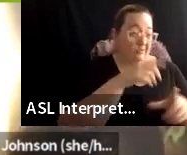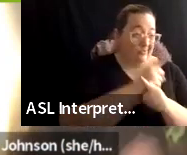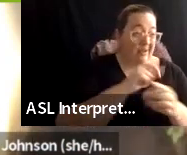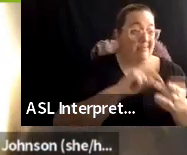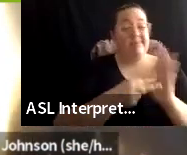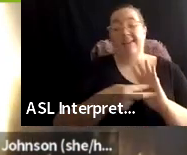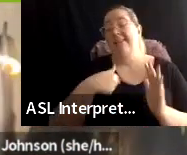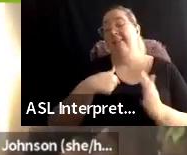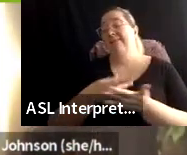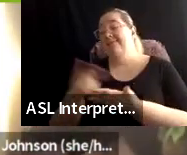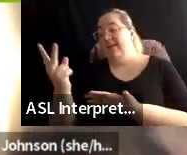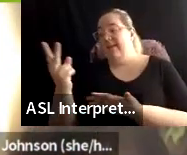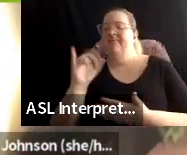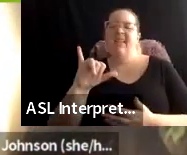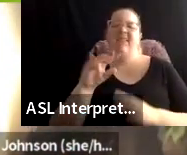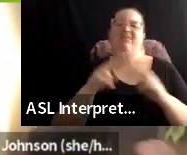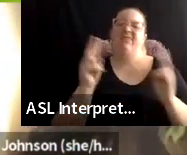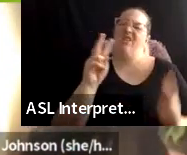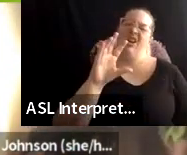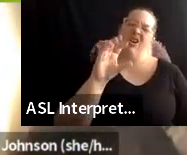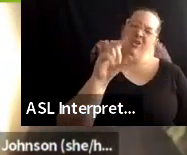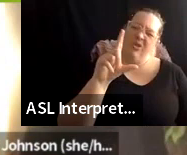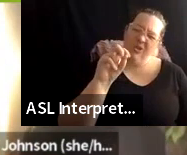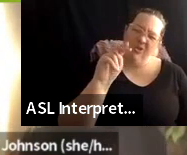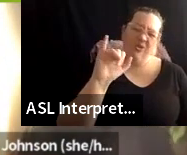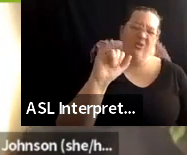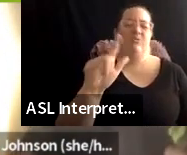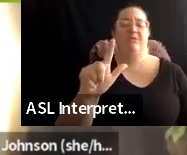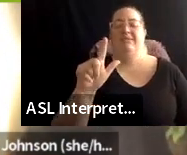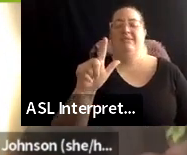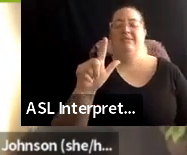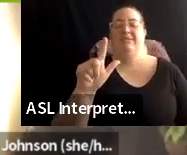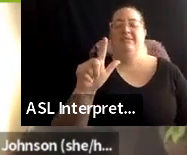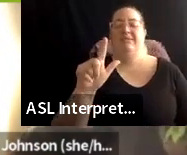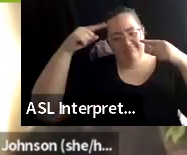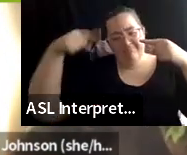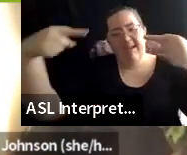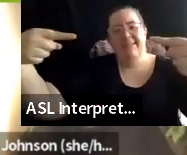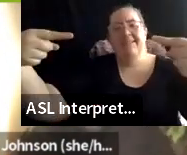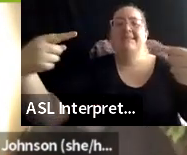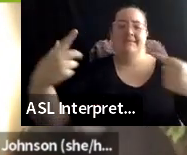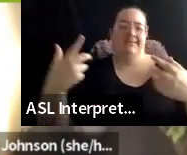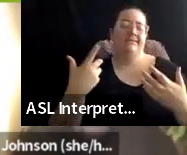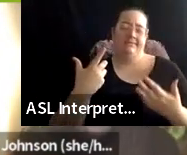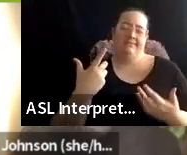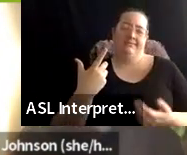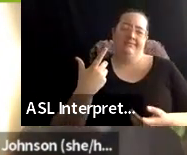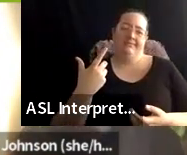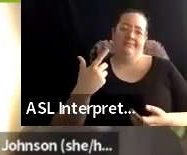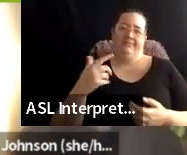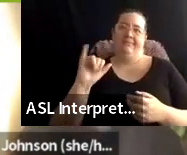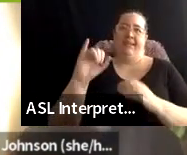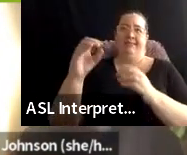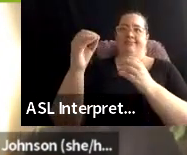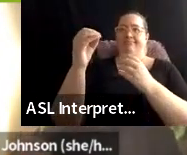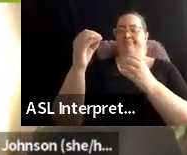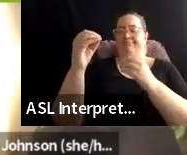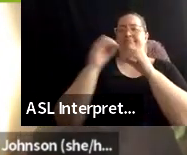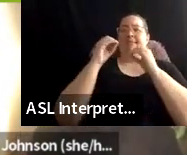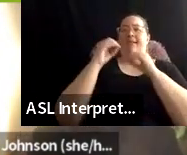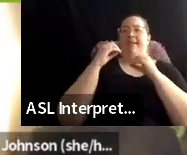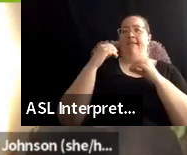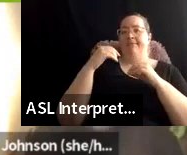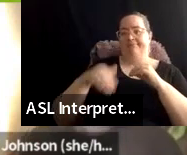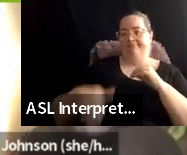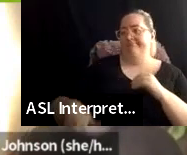colonial. colonial way that many of us are, are, um, taught to, taught how we're taught to live and